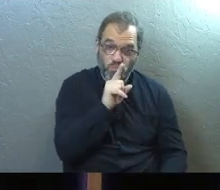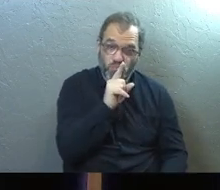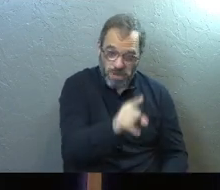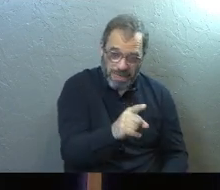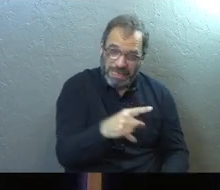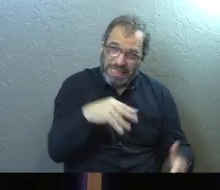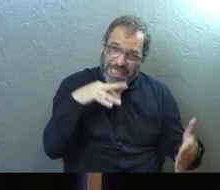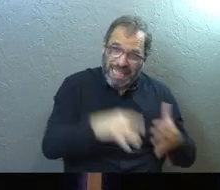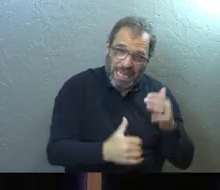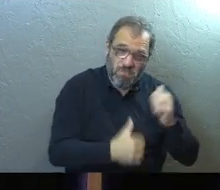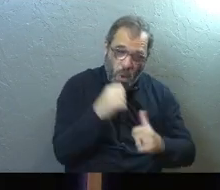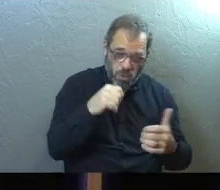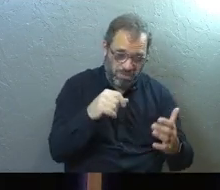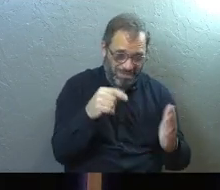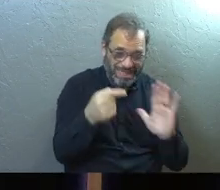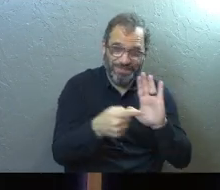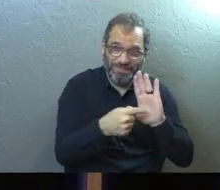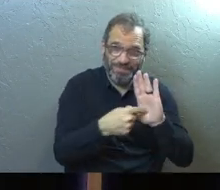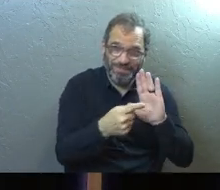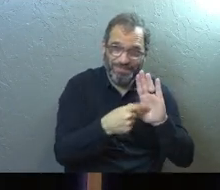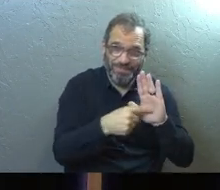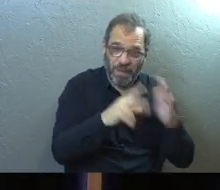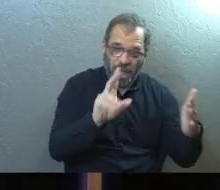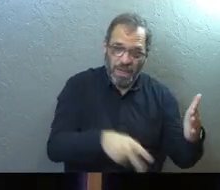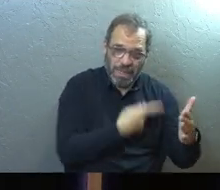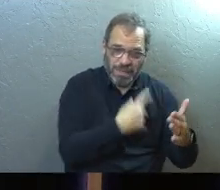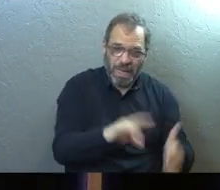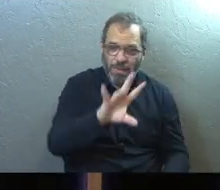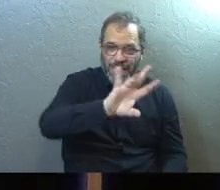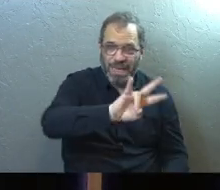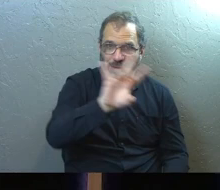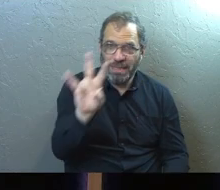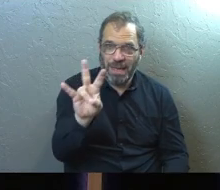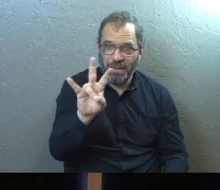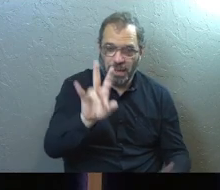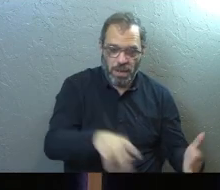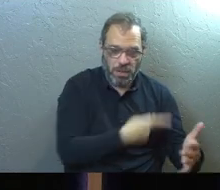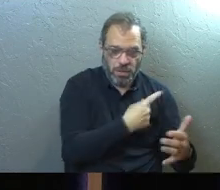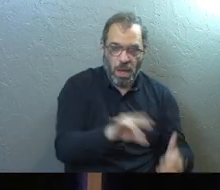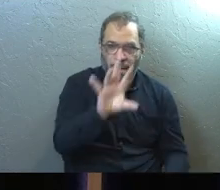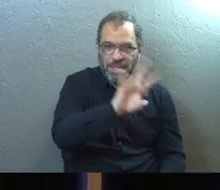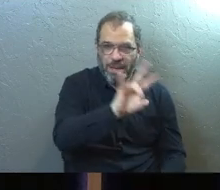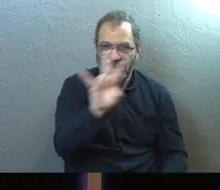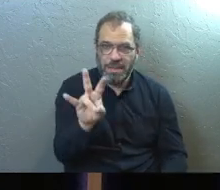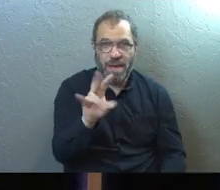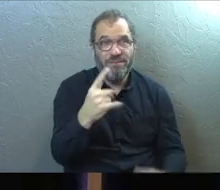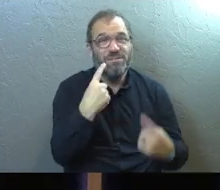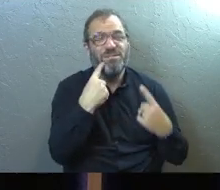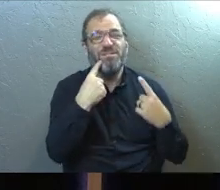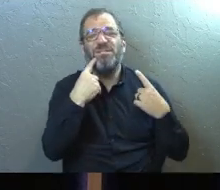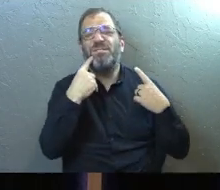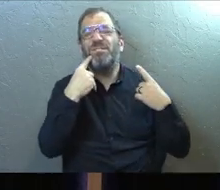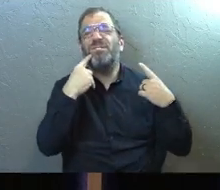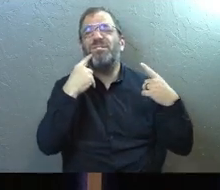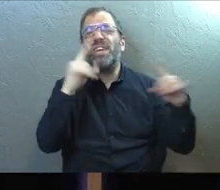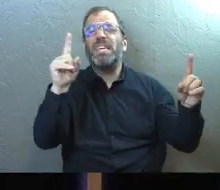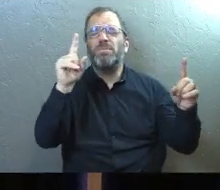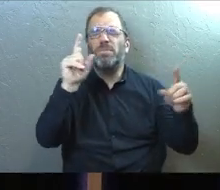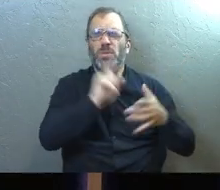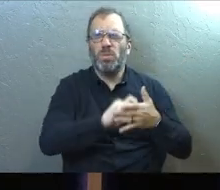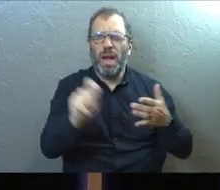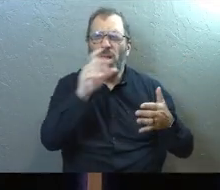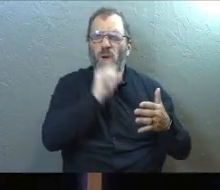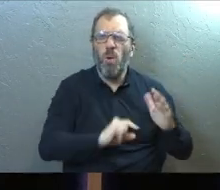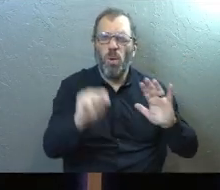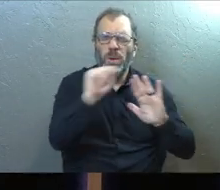to really deep dive on today is Psalm 77. And one of the most famous singer-songwriters